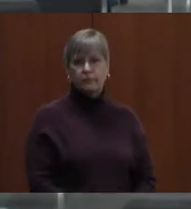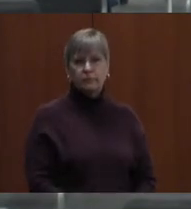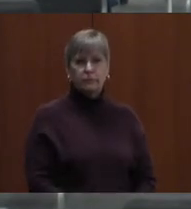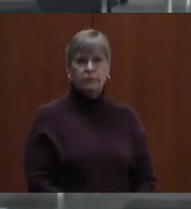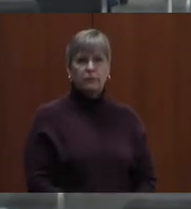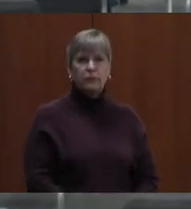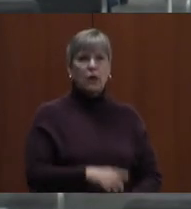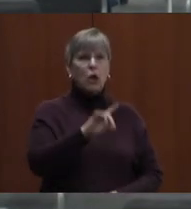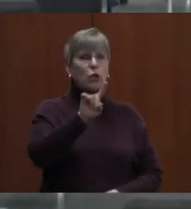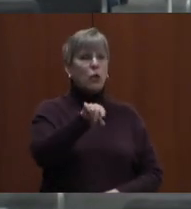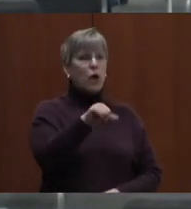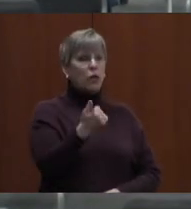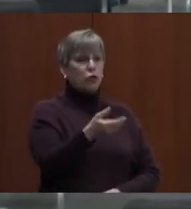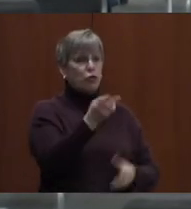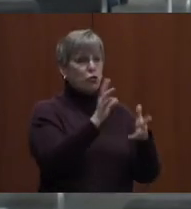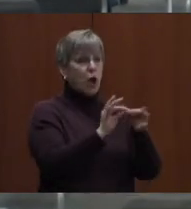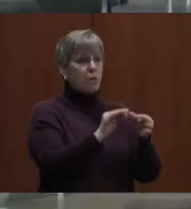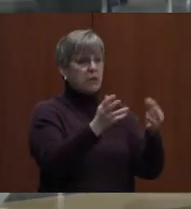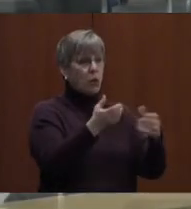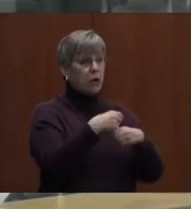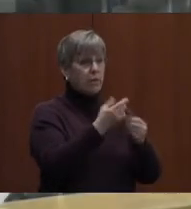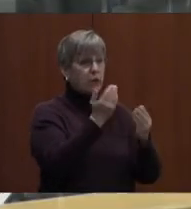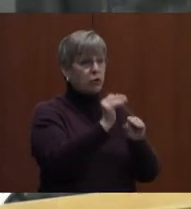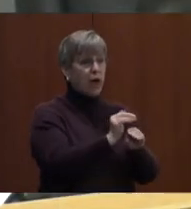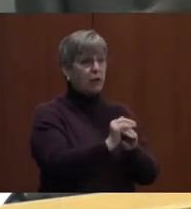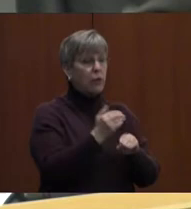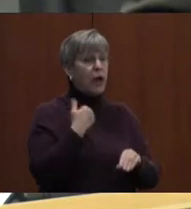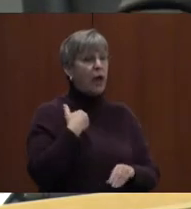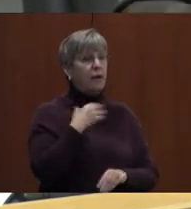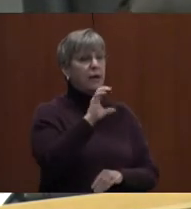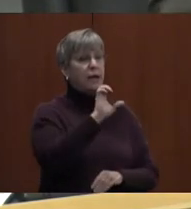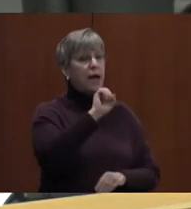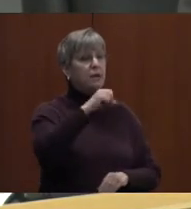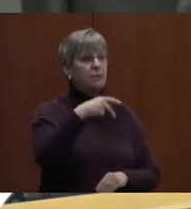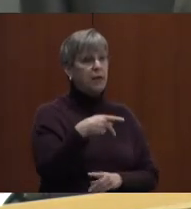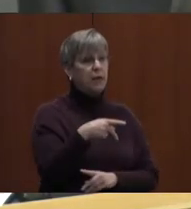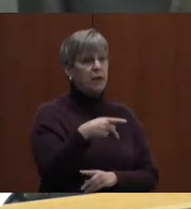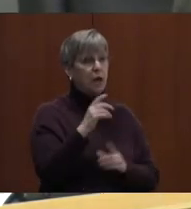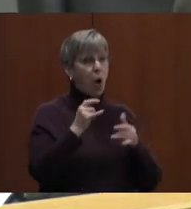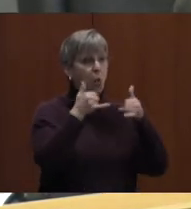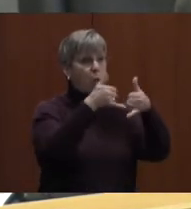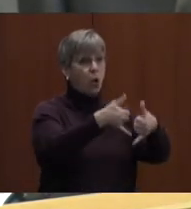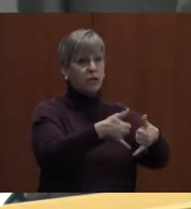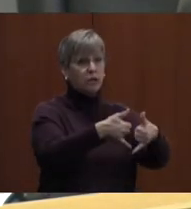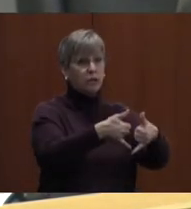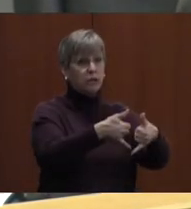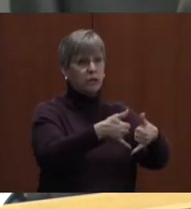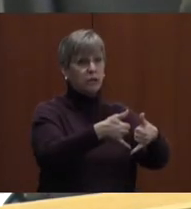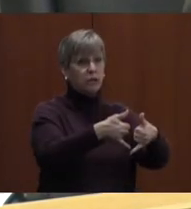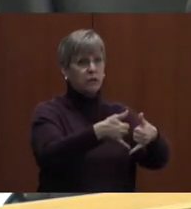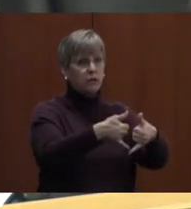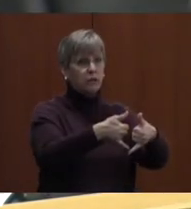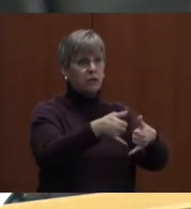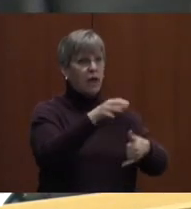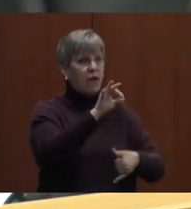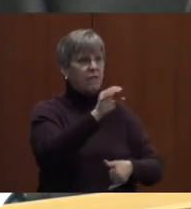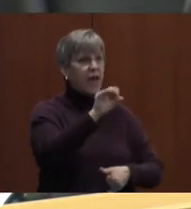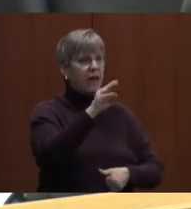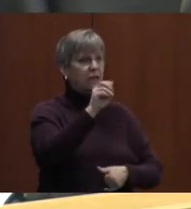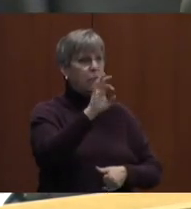The only other two comments I wanted to make tonight, we had our ESP Awards Facebook Live